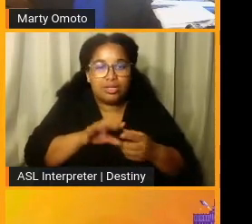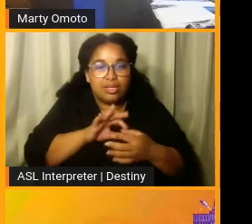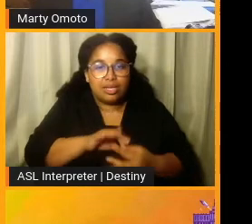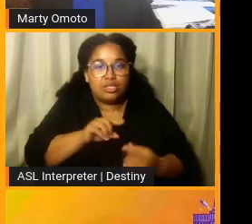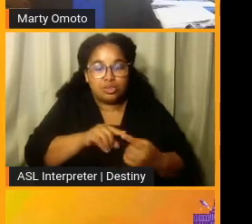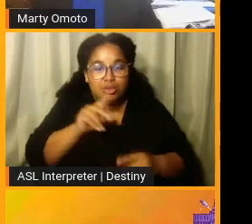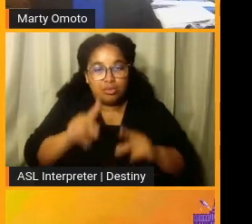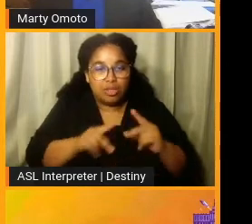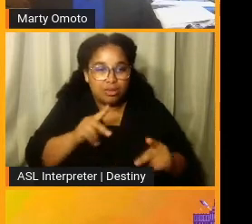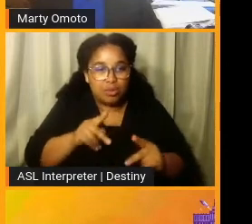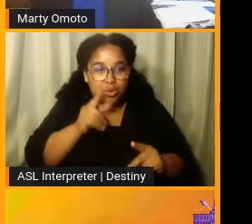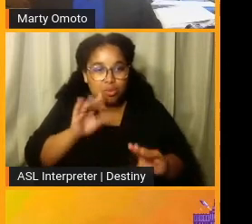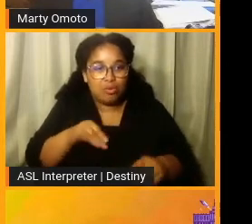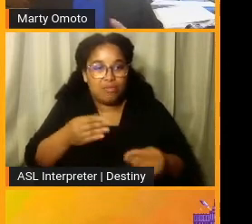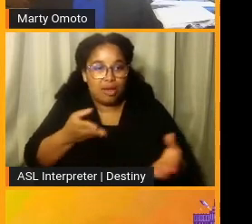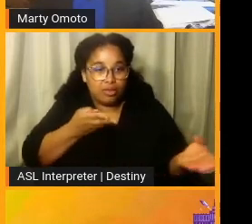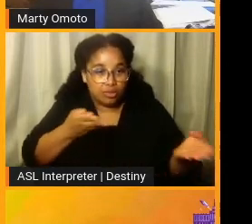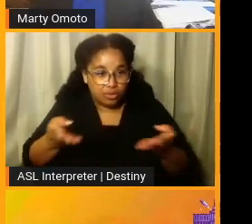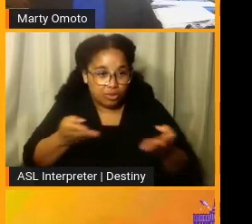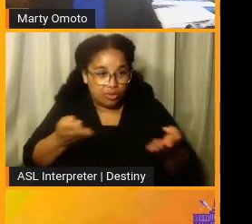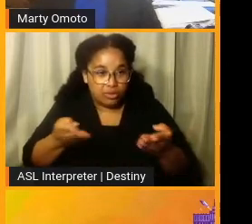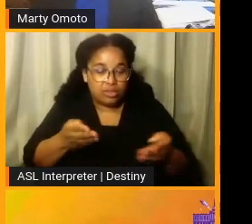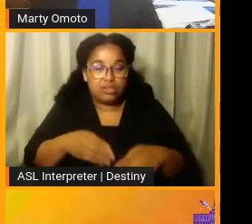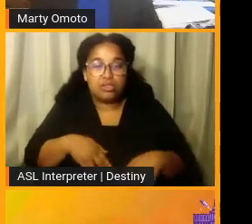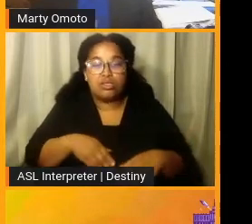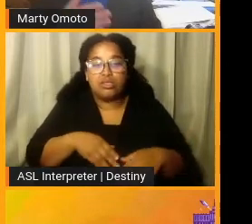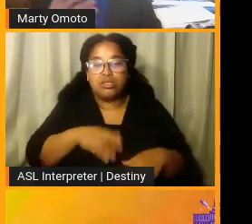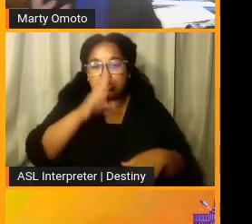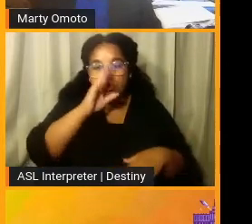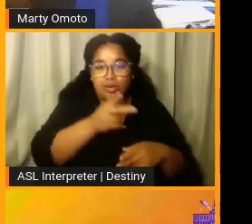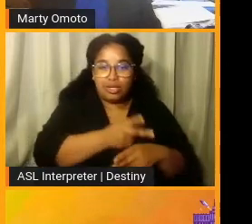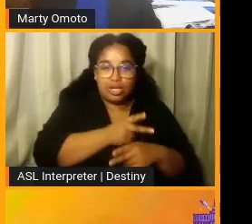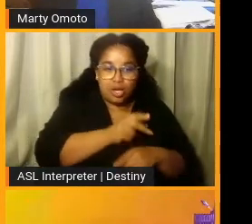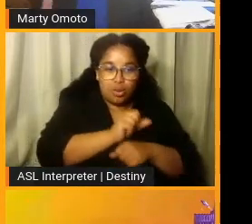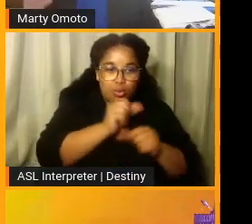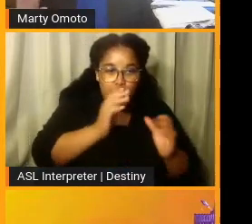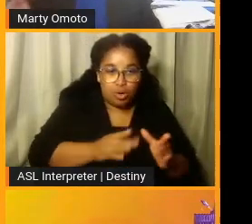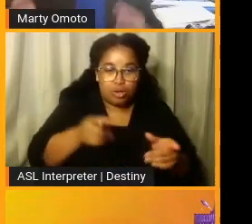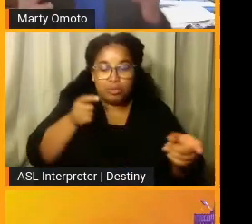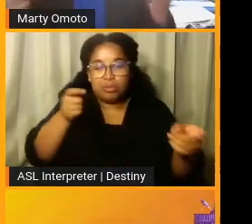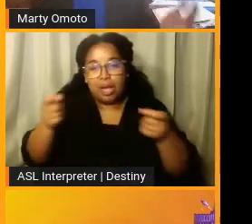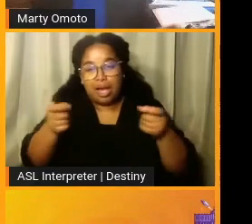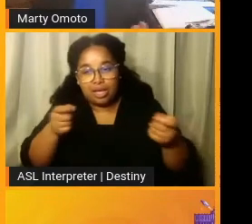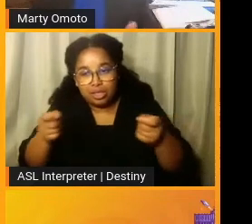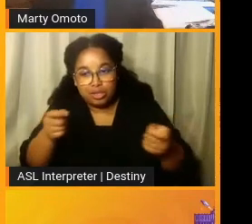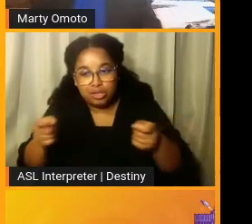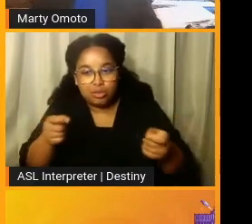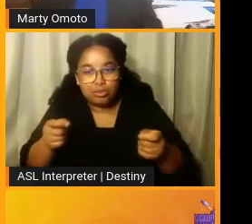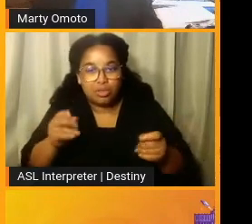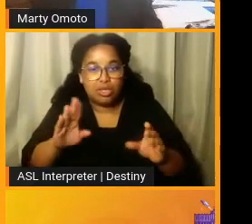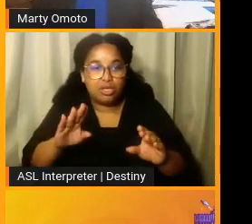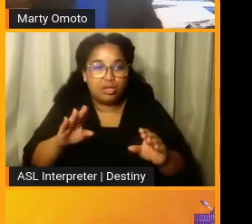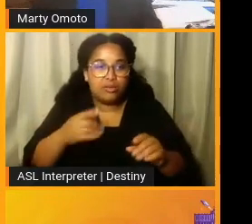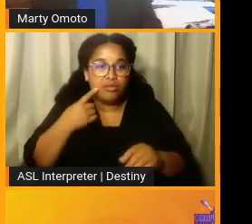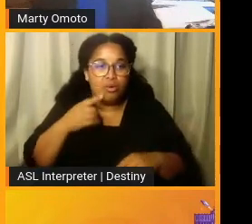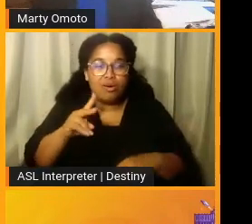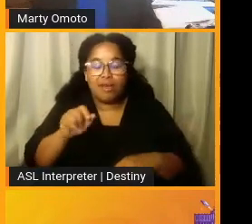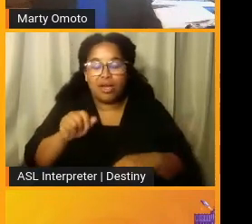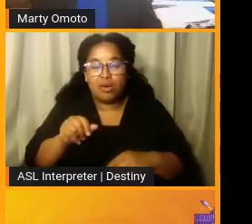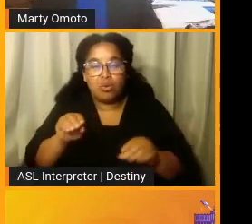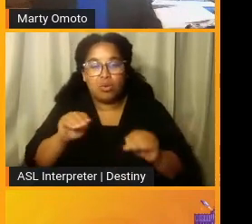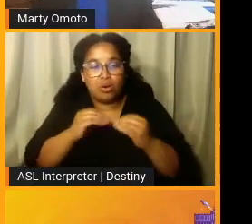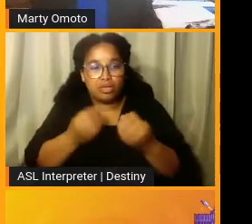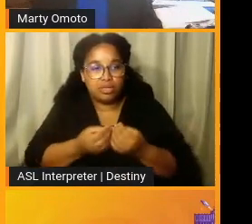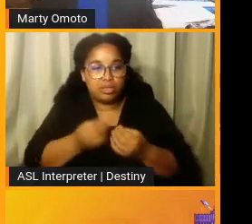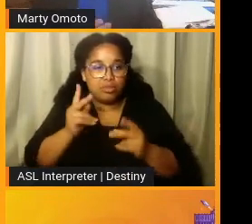people who provide the services, whether they're the direct care workers, the management of provider organizations, and the